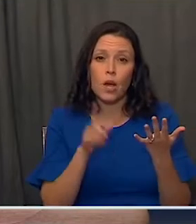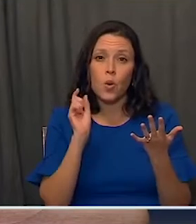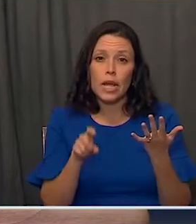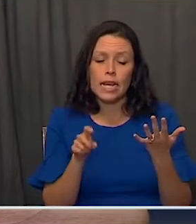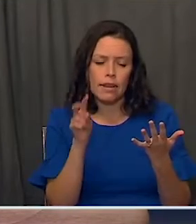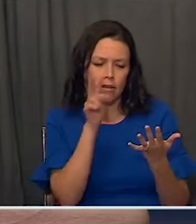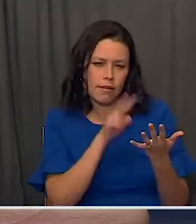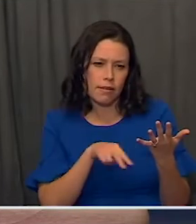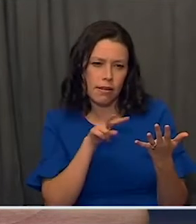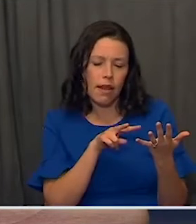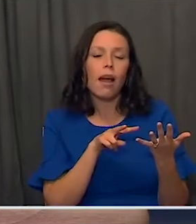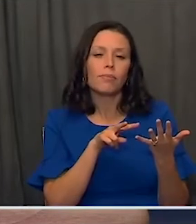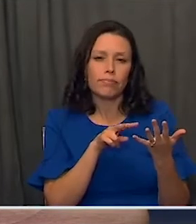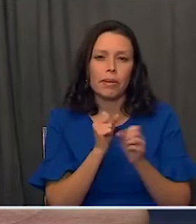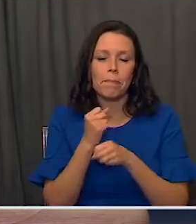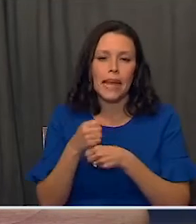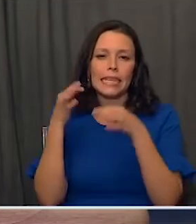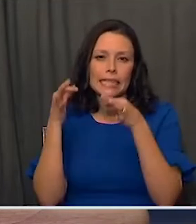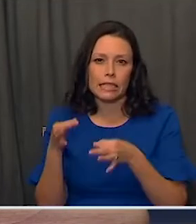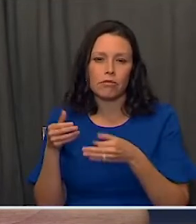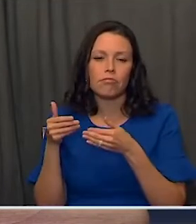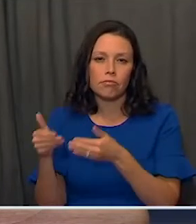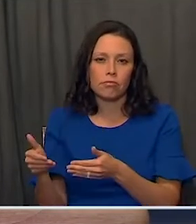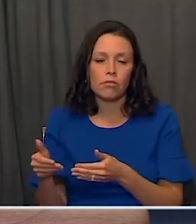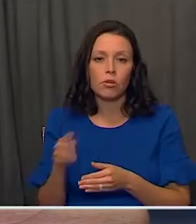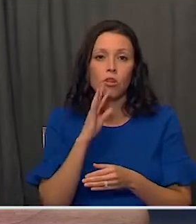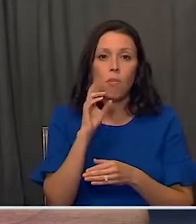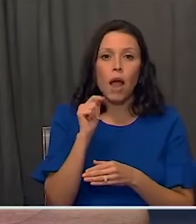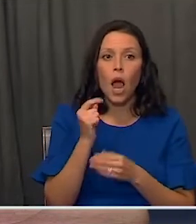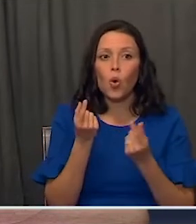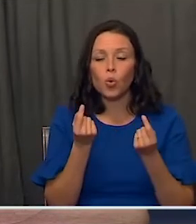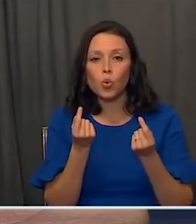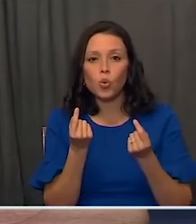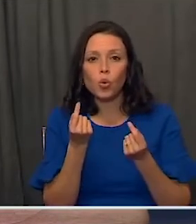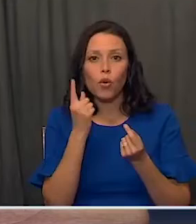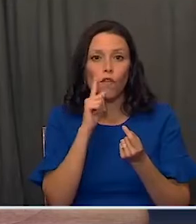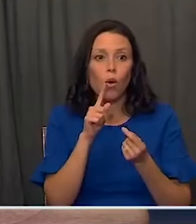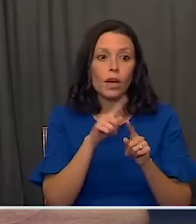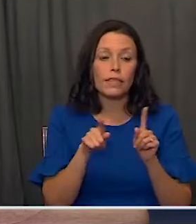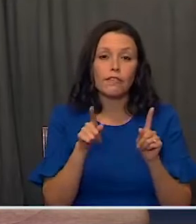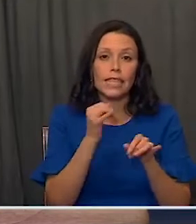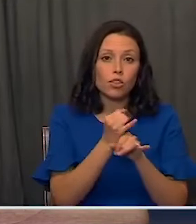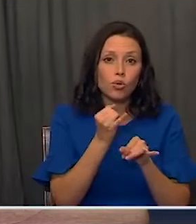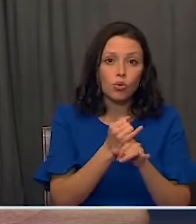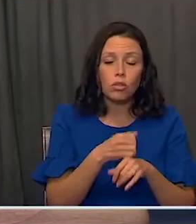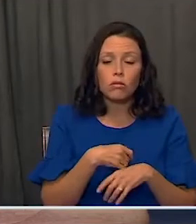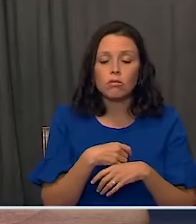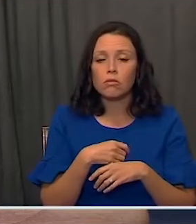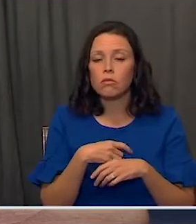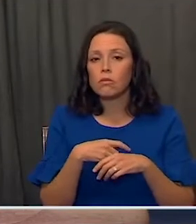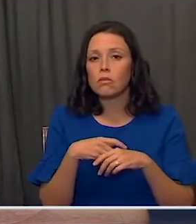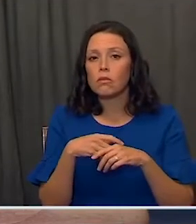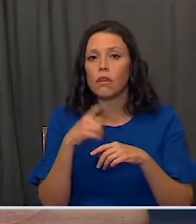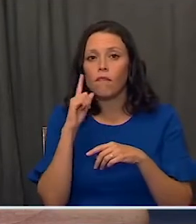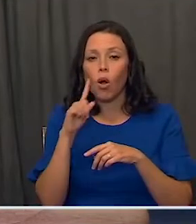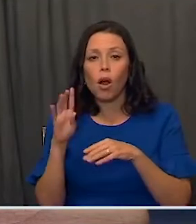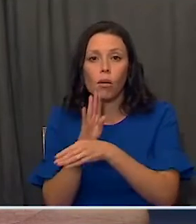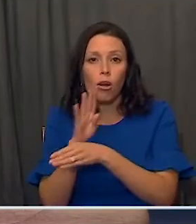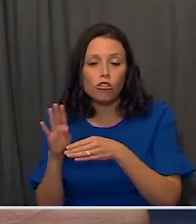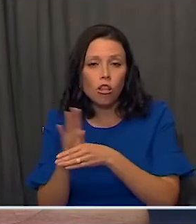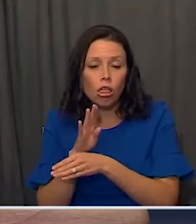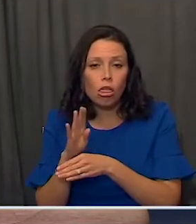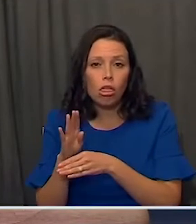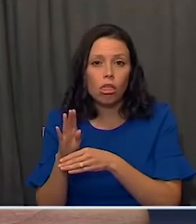data-driven decisions when we talk about what we're doing for institutions or what we're doing for commercial